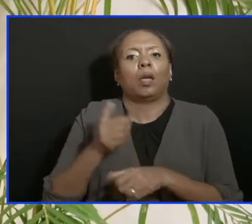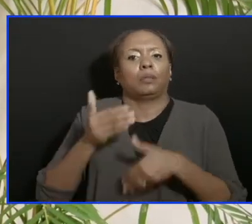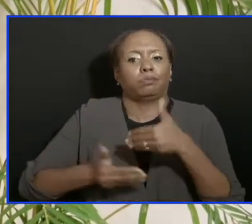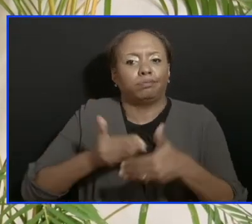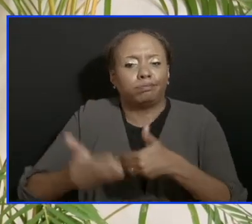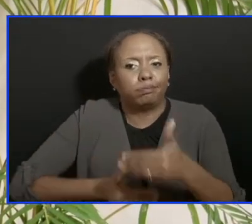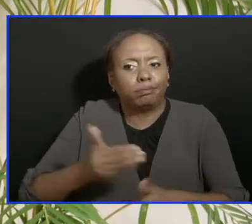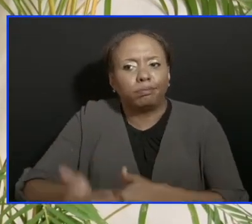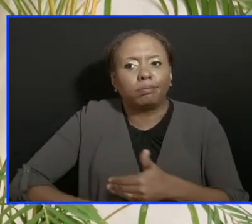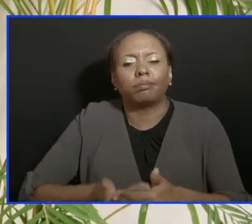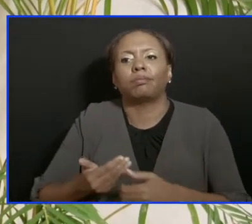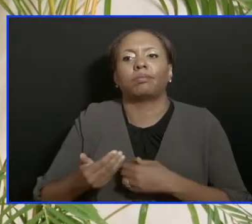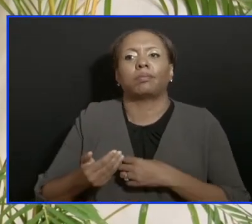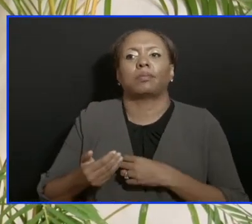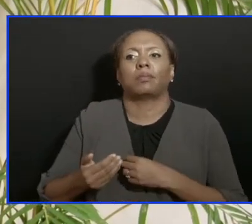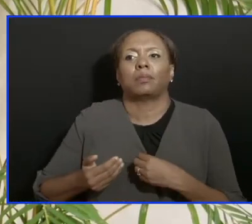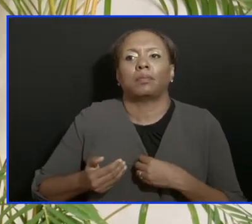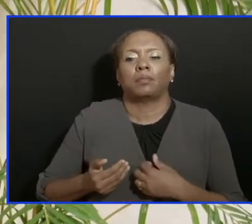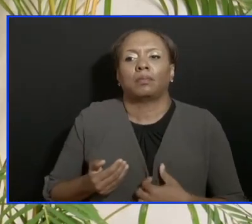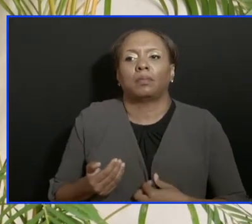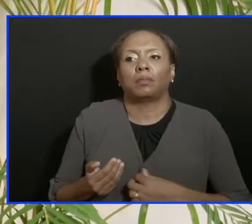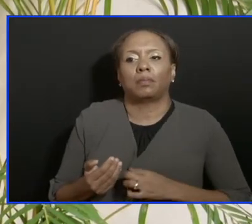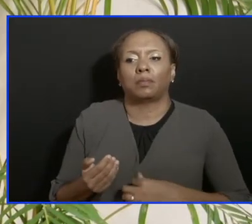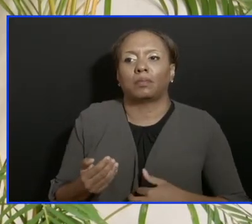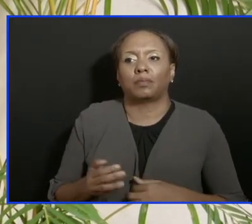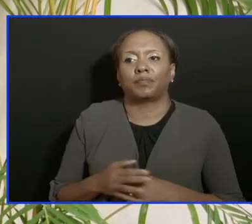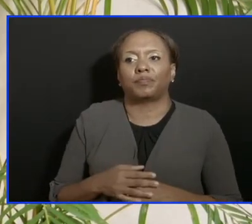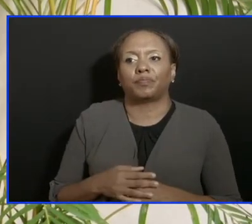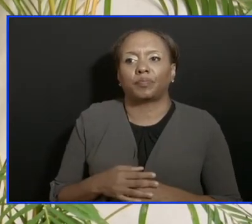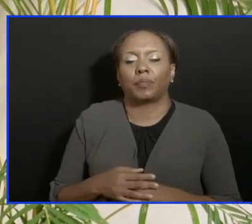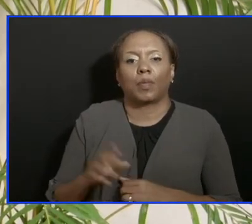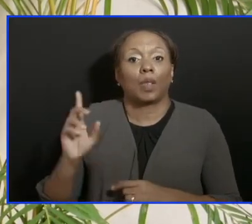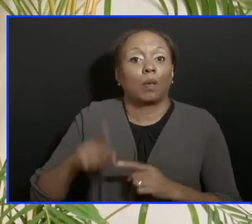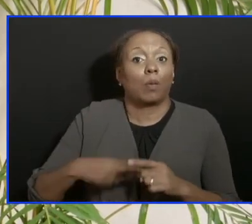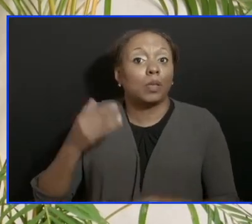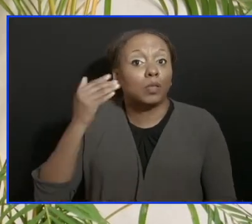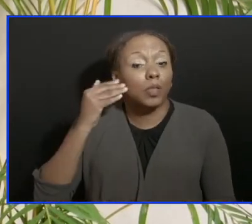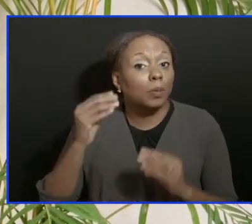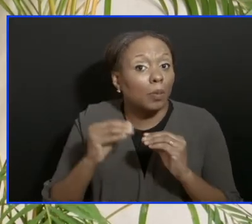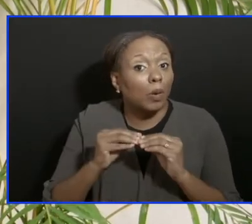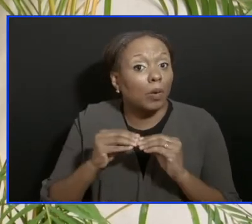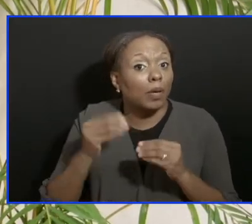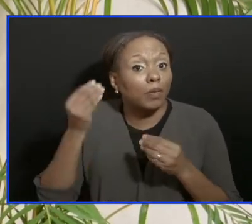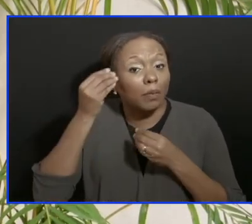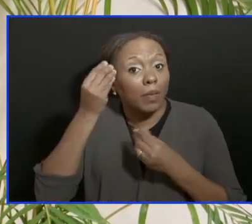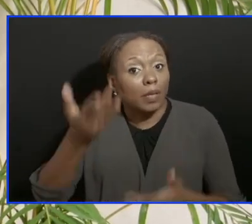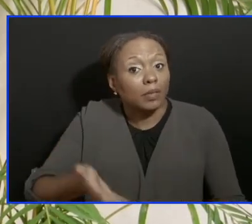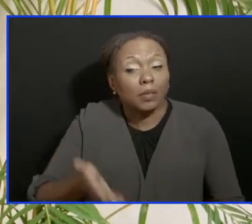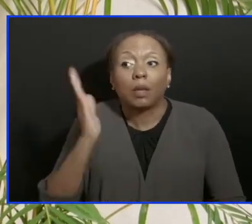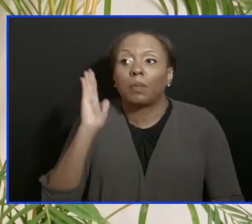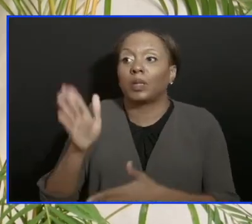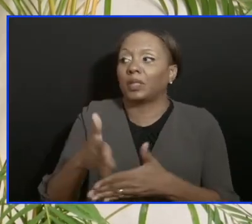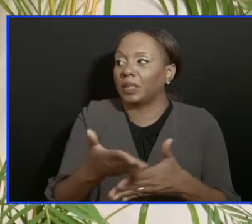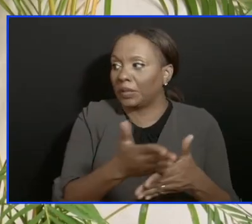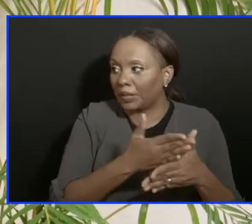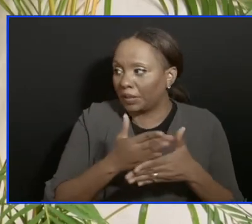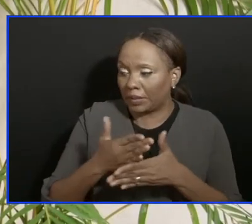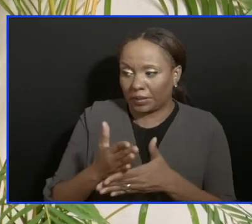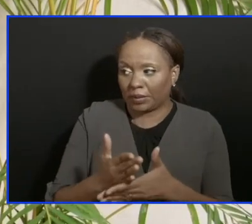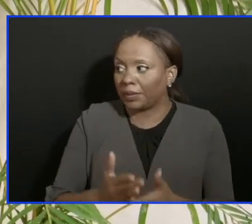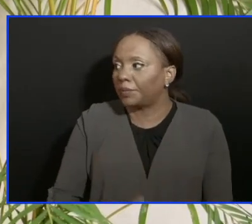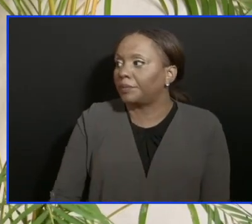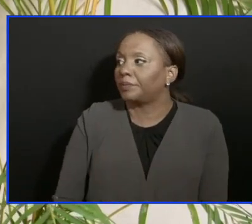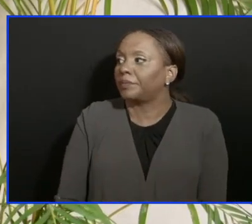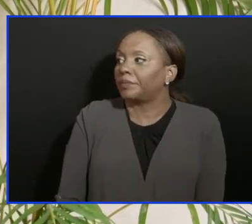and as soon as we have some figures available that we can share, we will share with the press and the public.